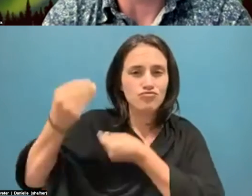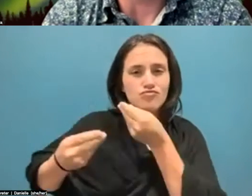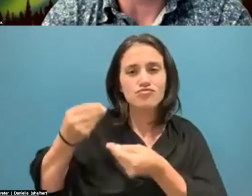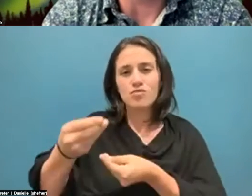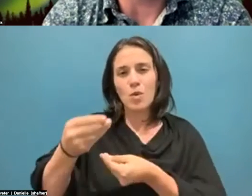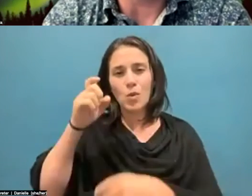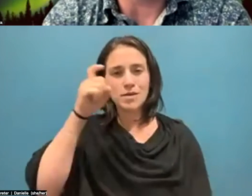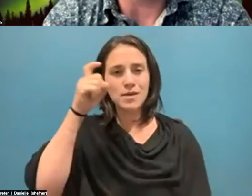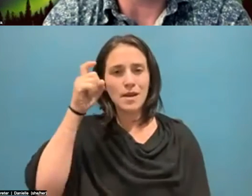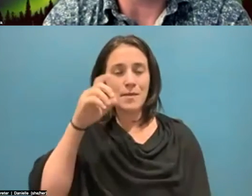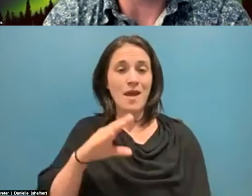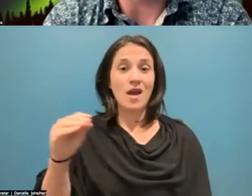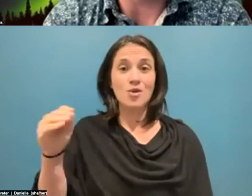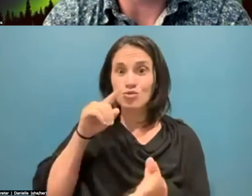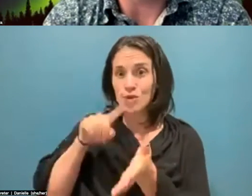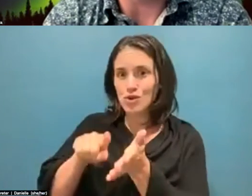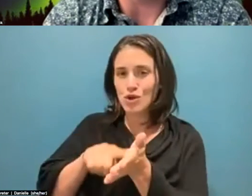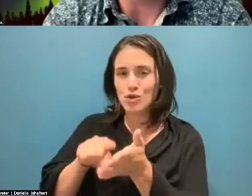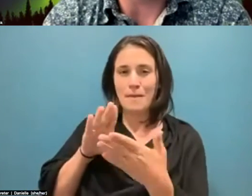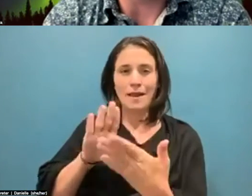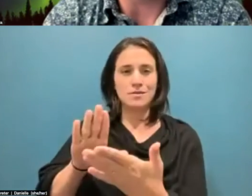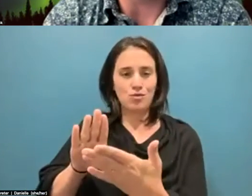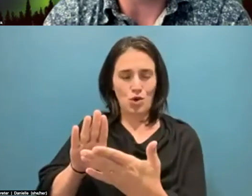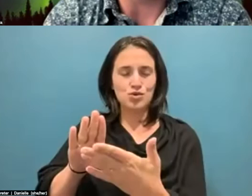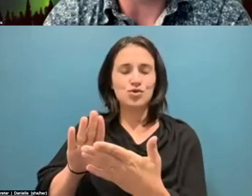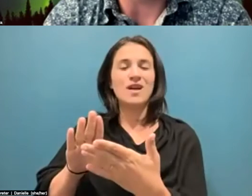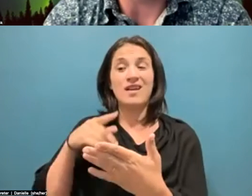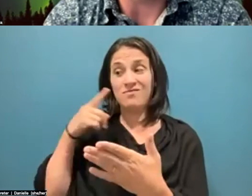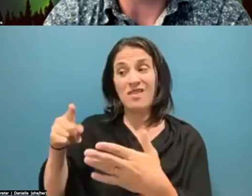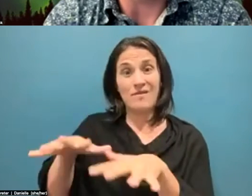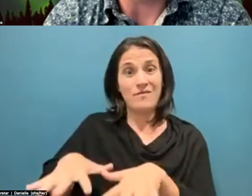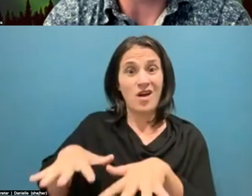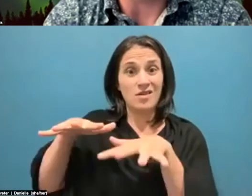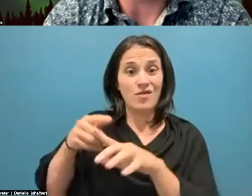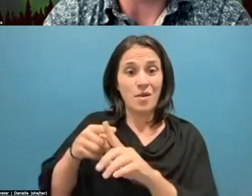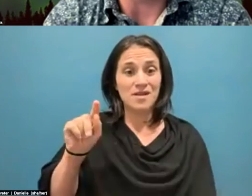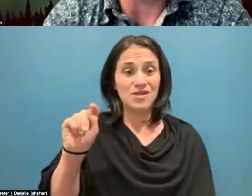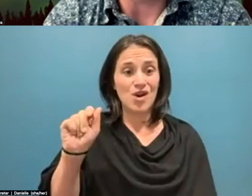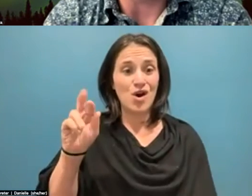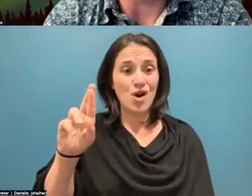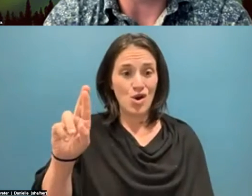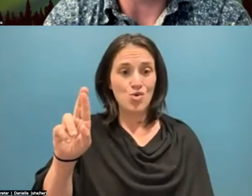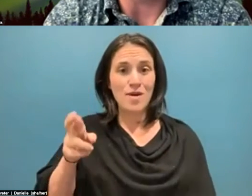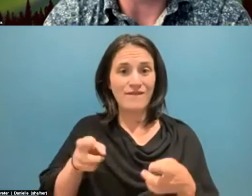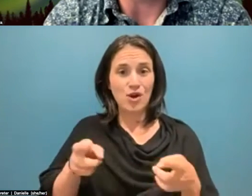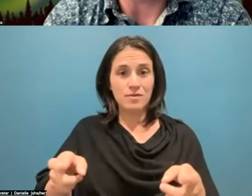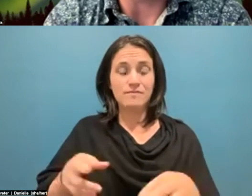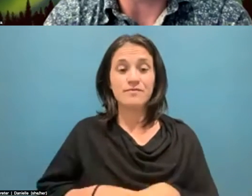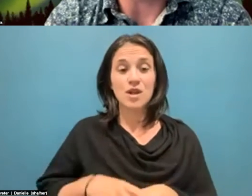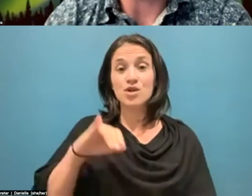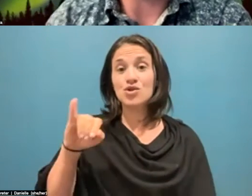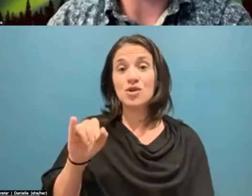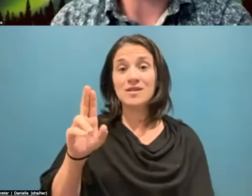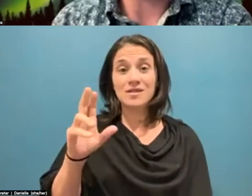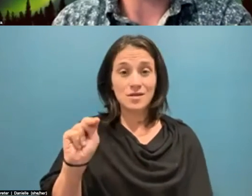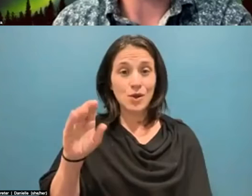approaches as they deal with flooding from the Tar River. Princeville, photographer and photographer and Justin Cook chronicled this work in